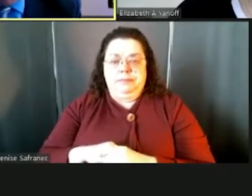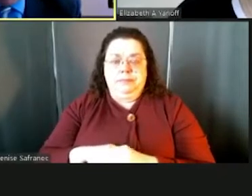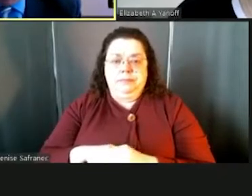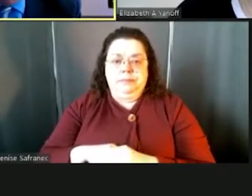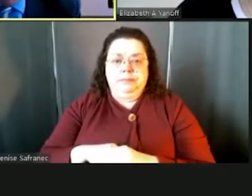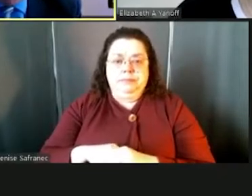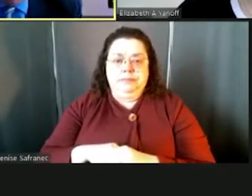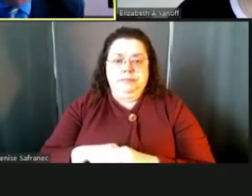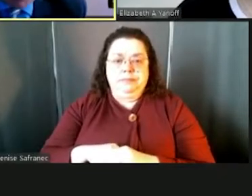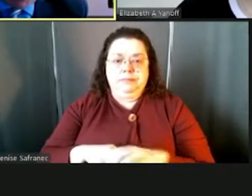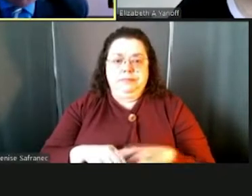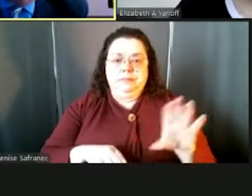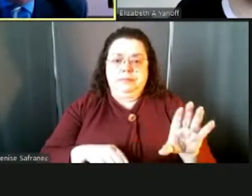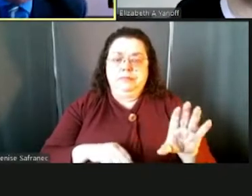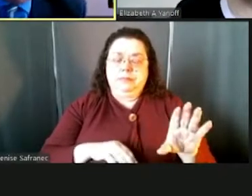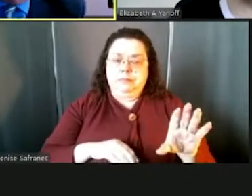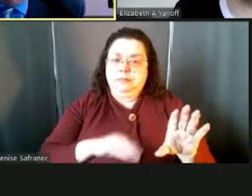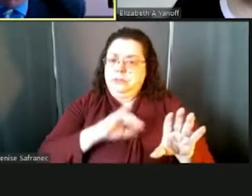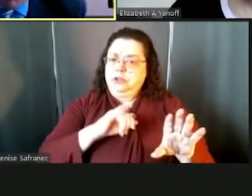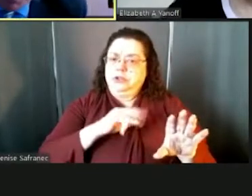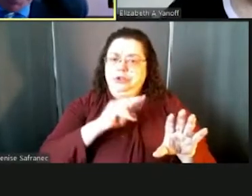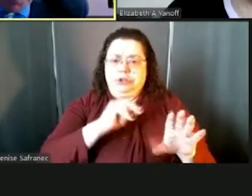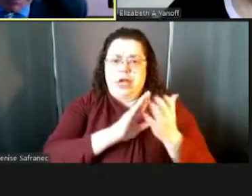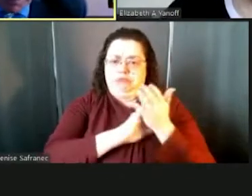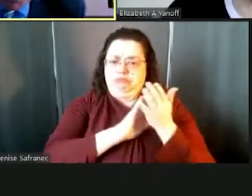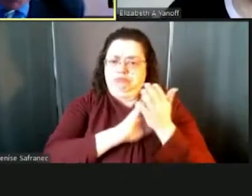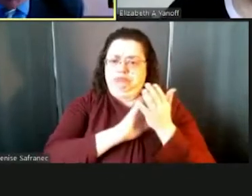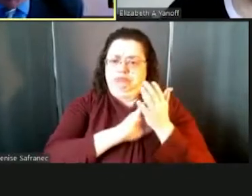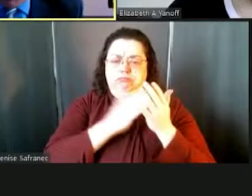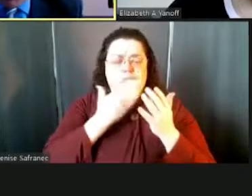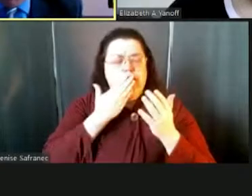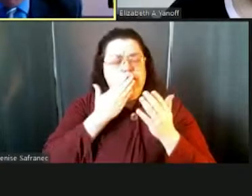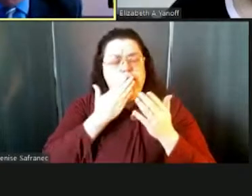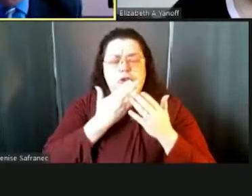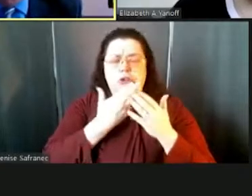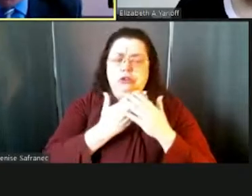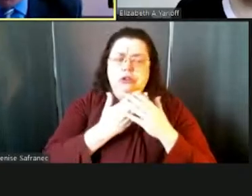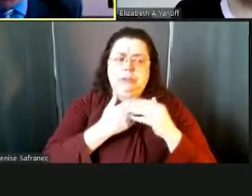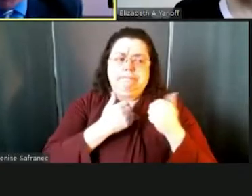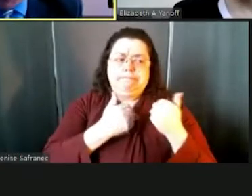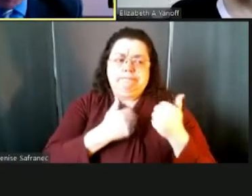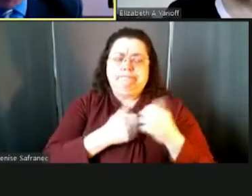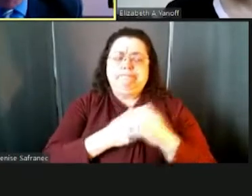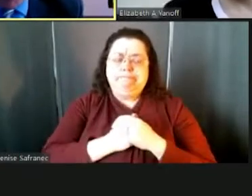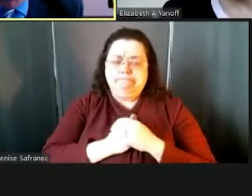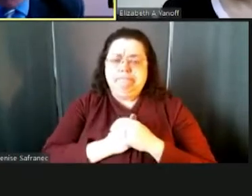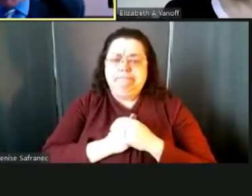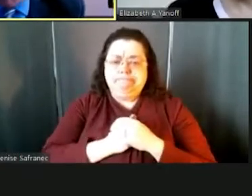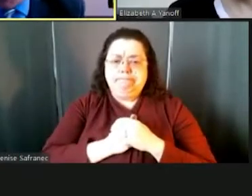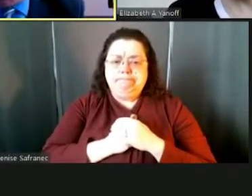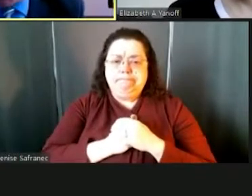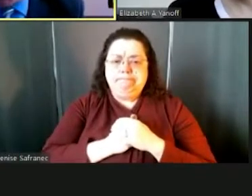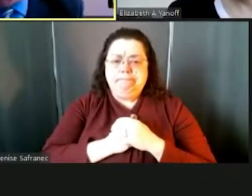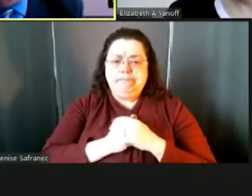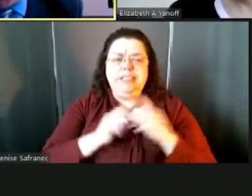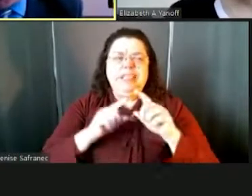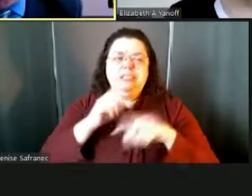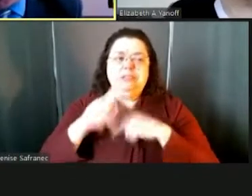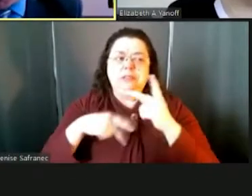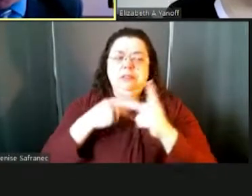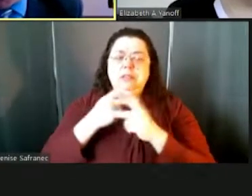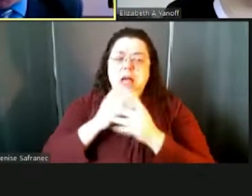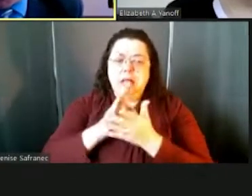John did a really nice job of laying out some of the revenue considerations regarding school districts. And as he indicated, there are different types of school